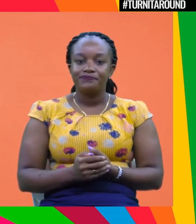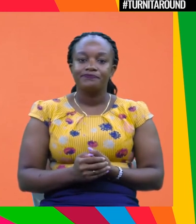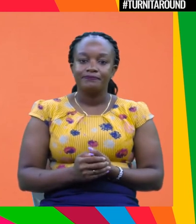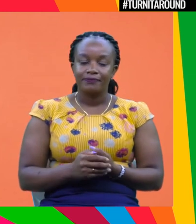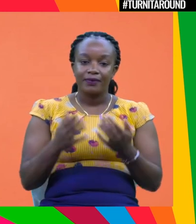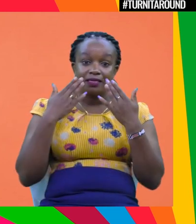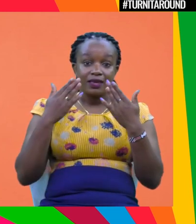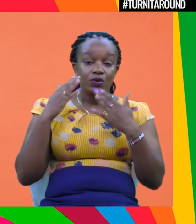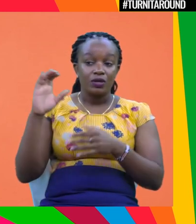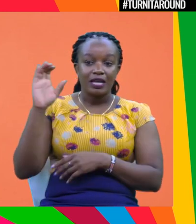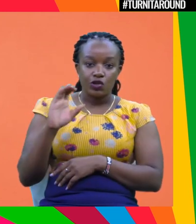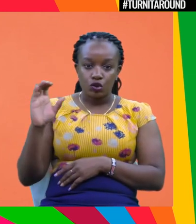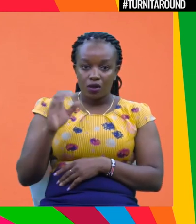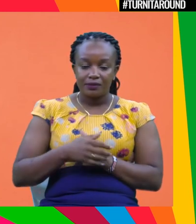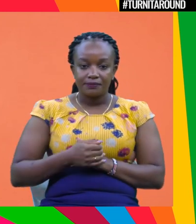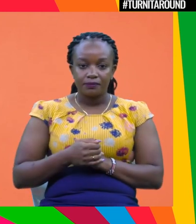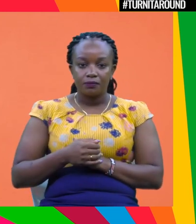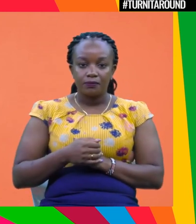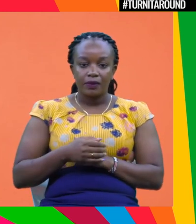Thank you, Ken-san. Johan?